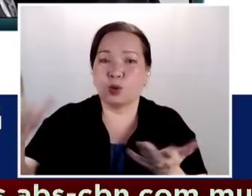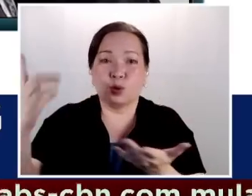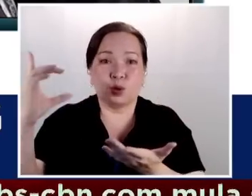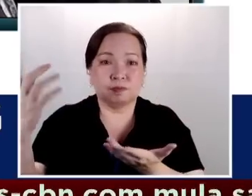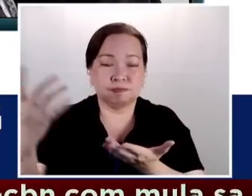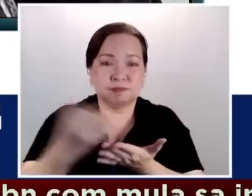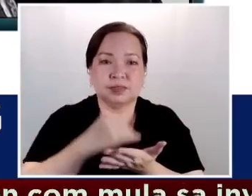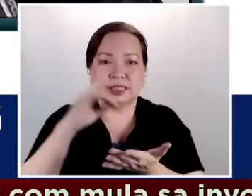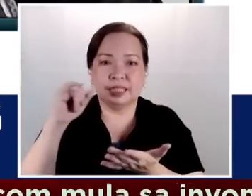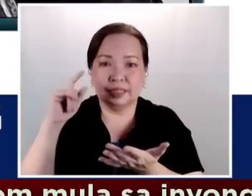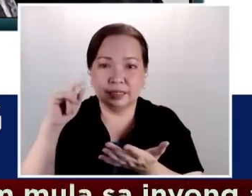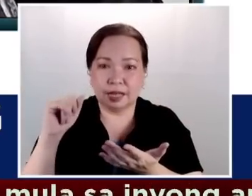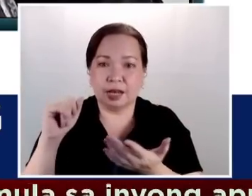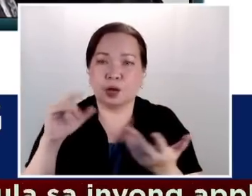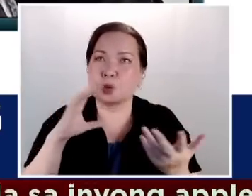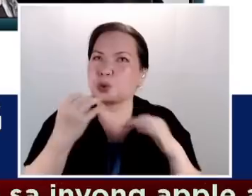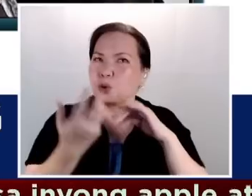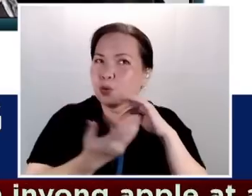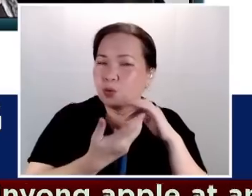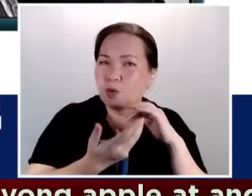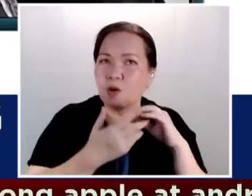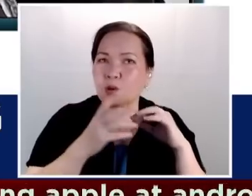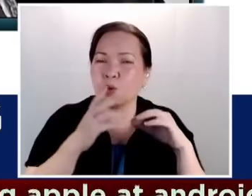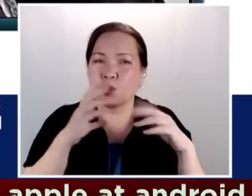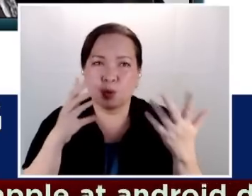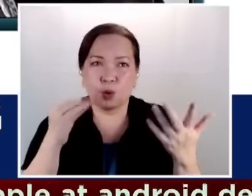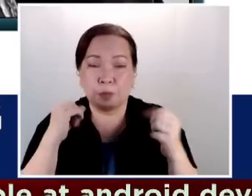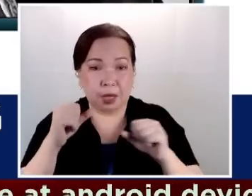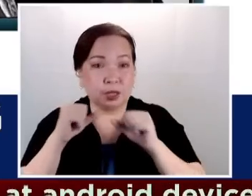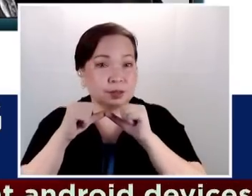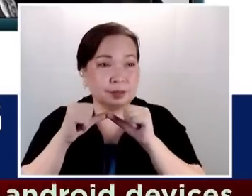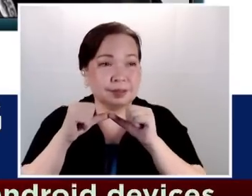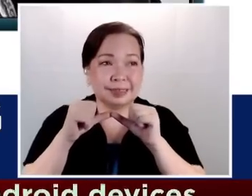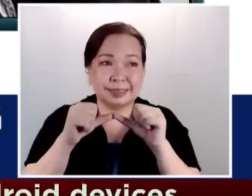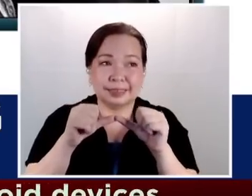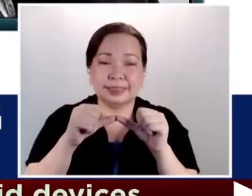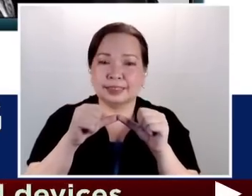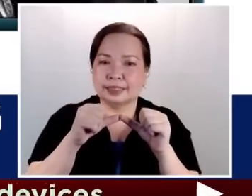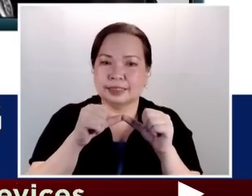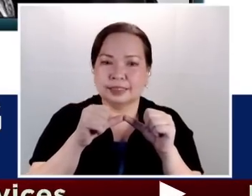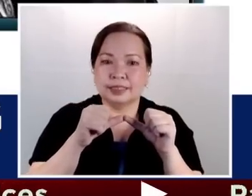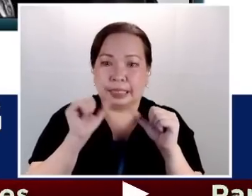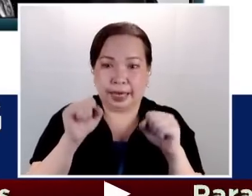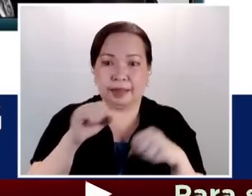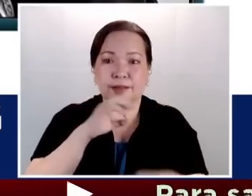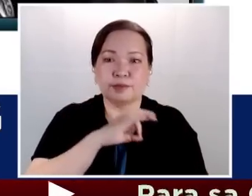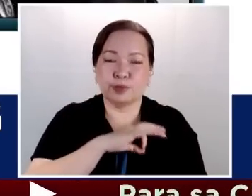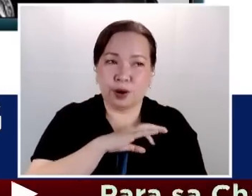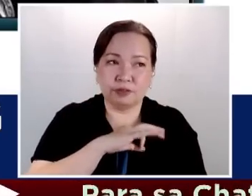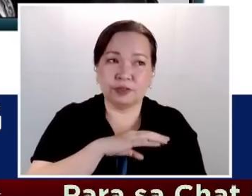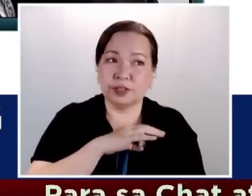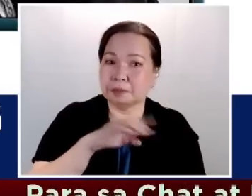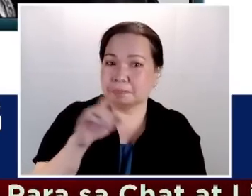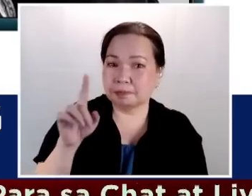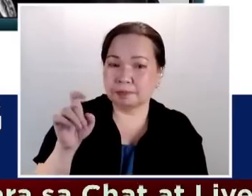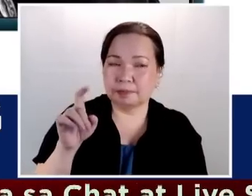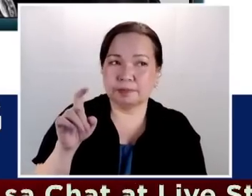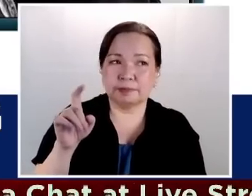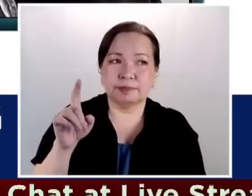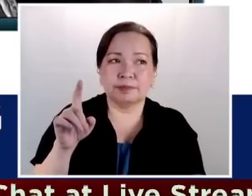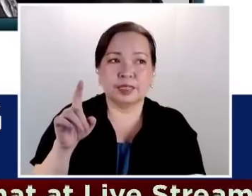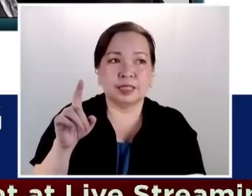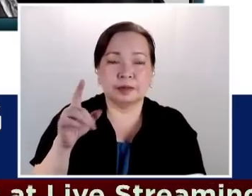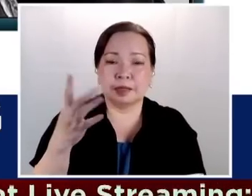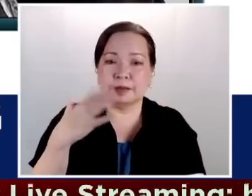ridership will ride this, will this be sustainable, will this be profitable, will the private